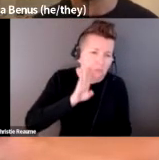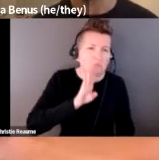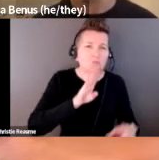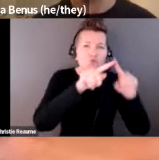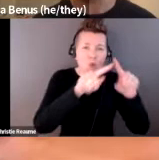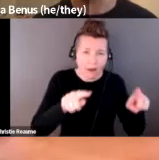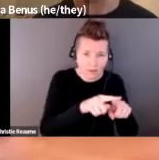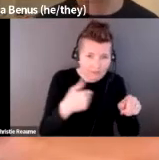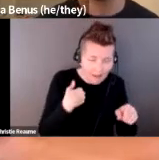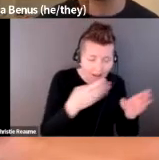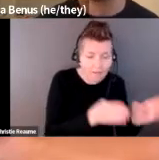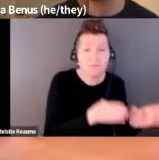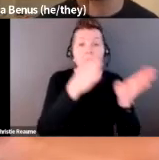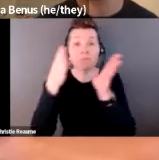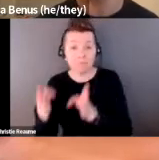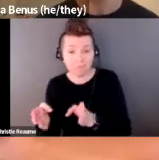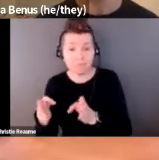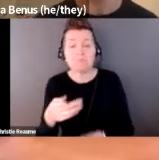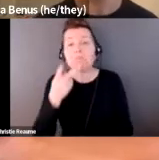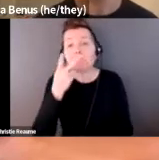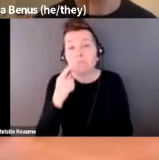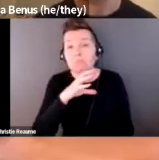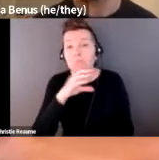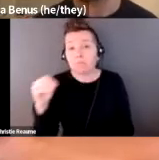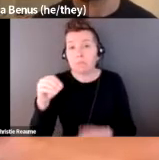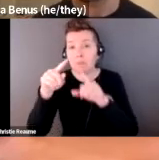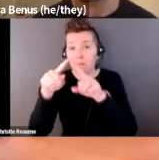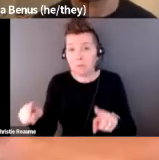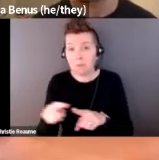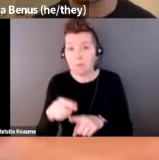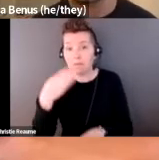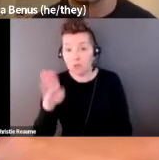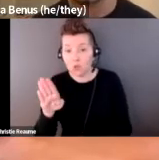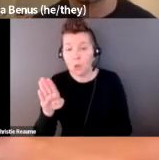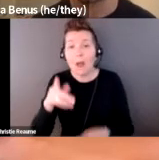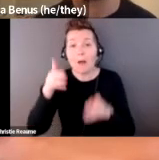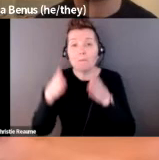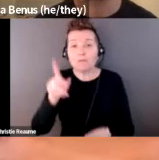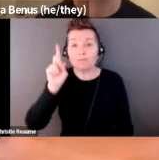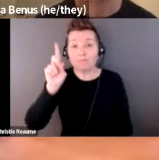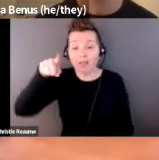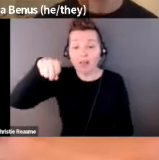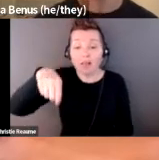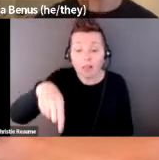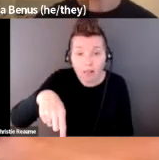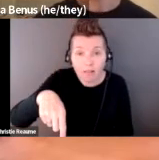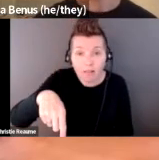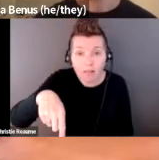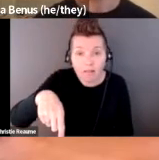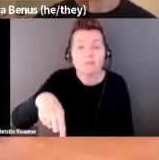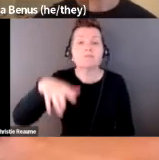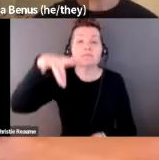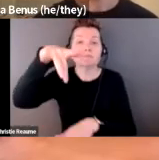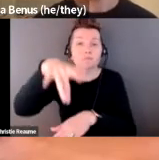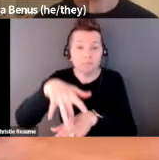a pink and blue triangle with someone's pointer finger touching the tip of the triangle, which is